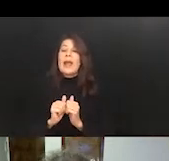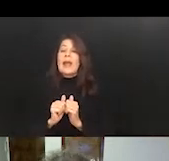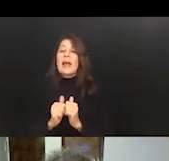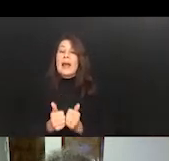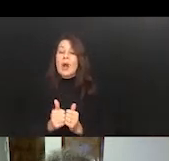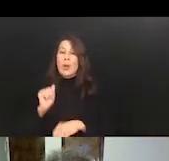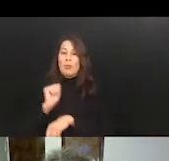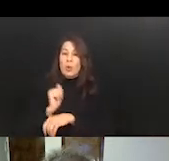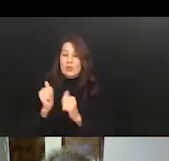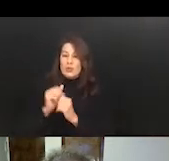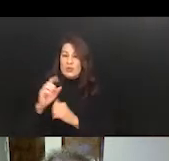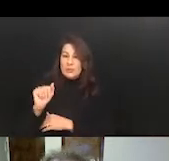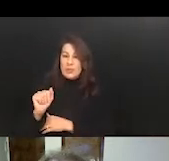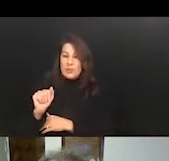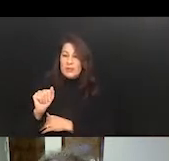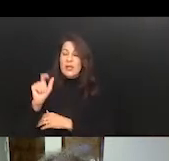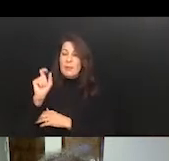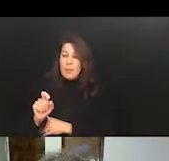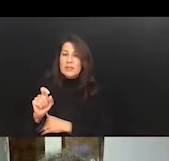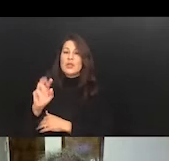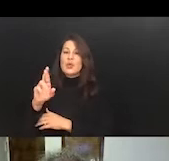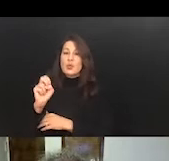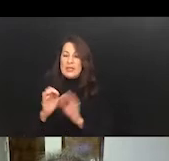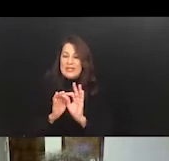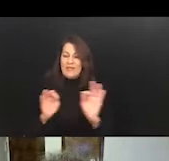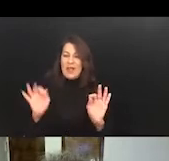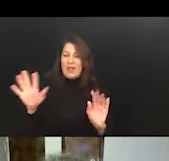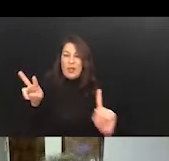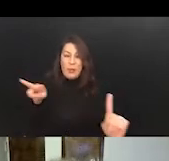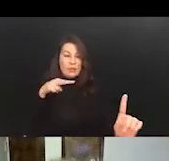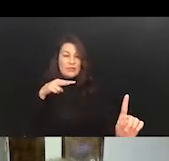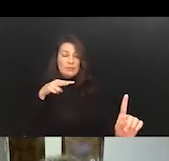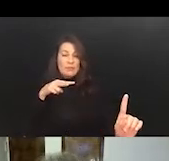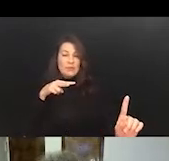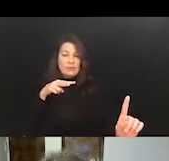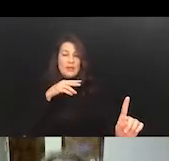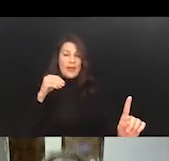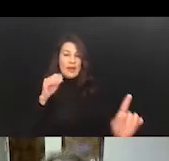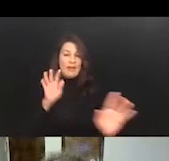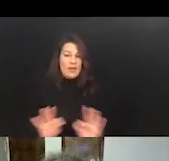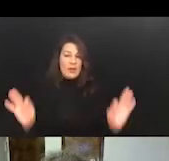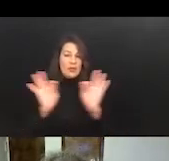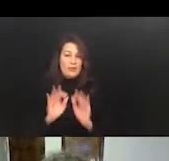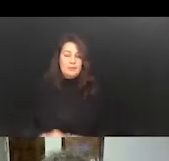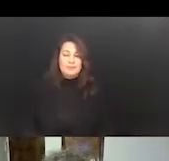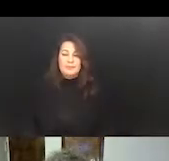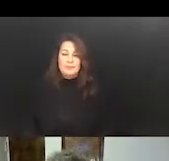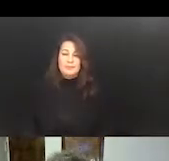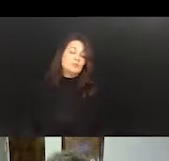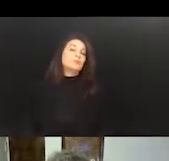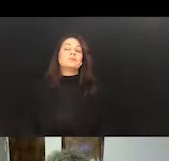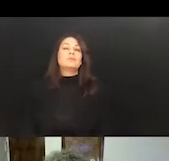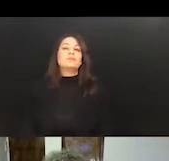how employees with disabilities must redefine their perception and value. Now, it isn't just